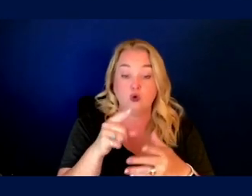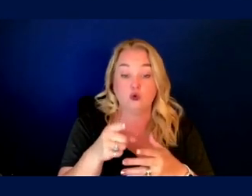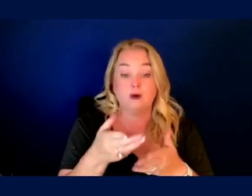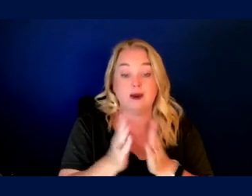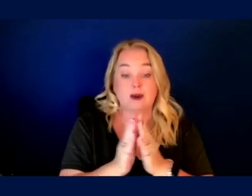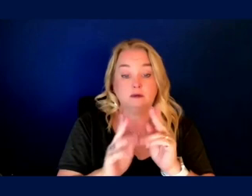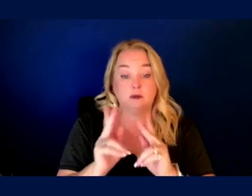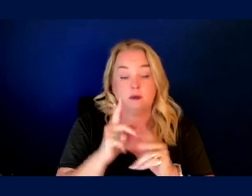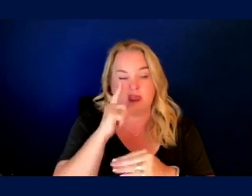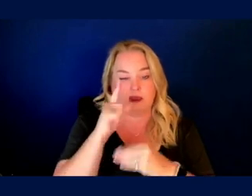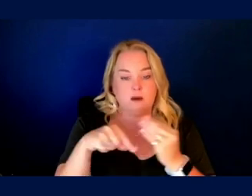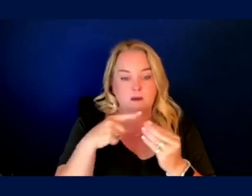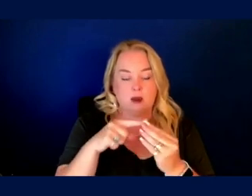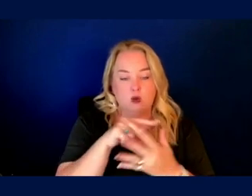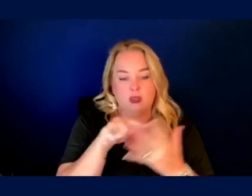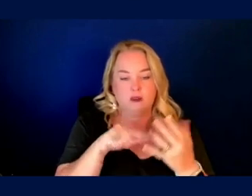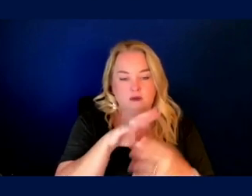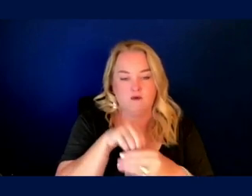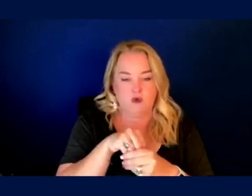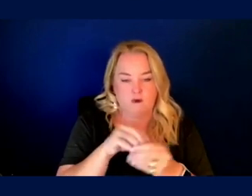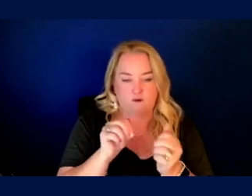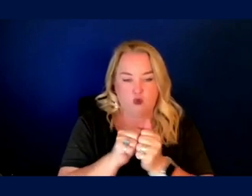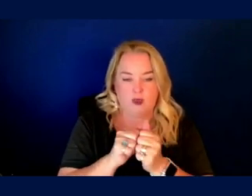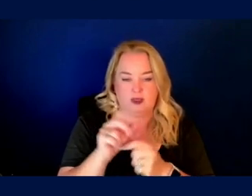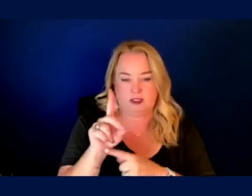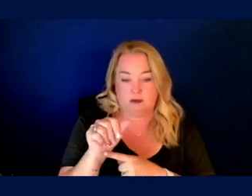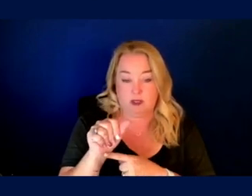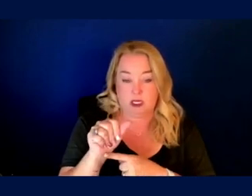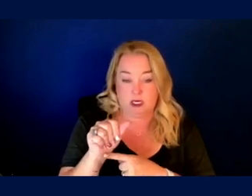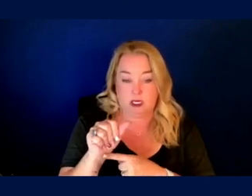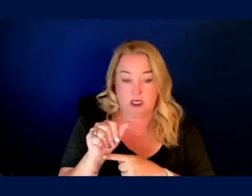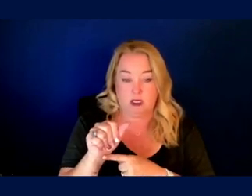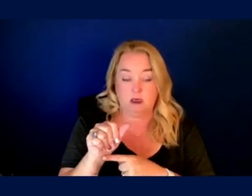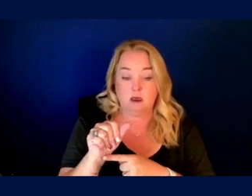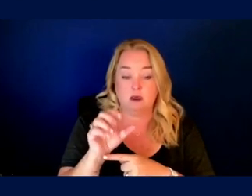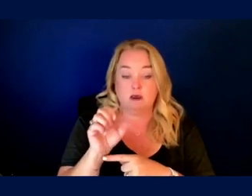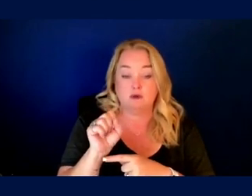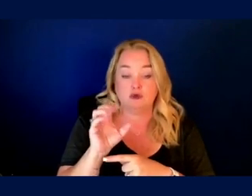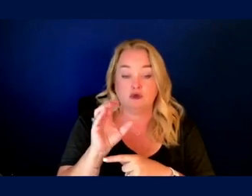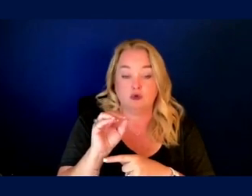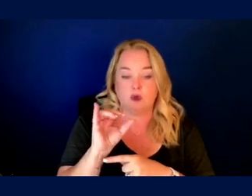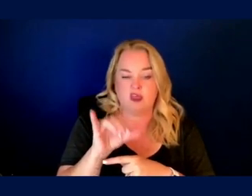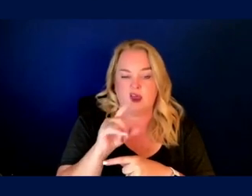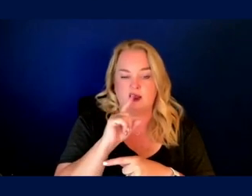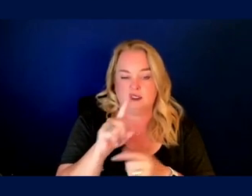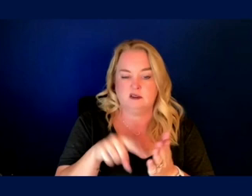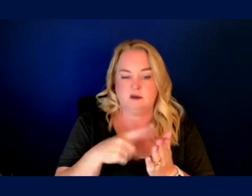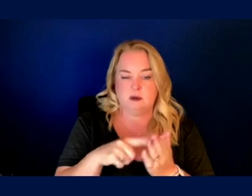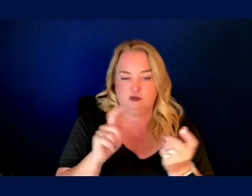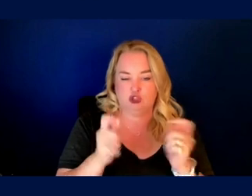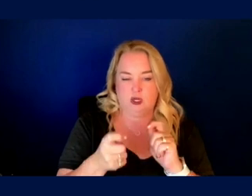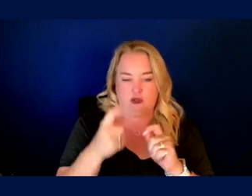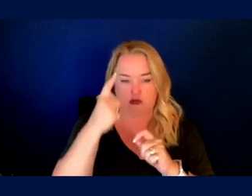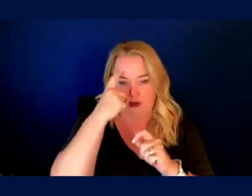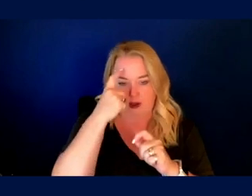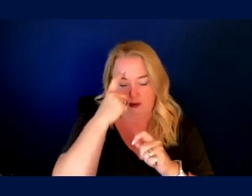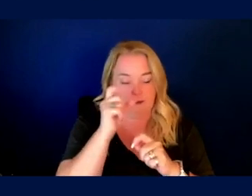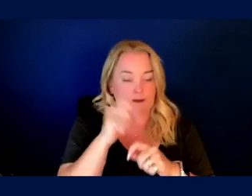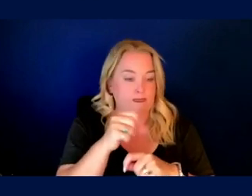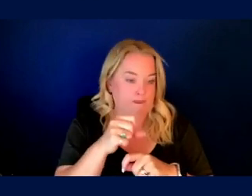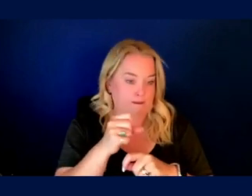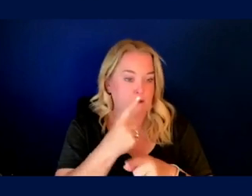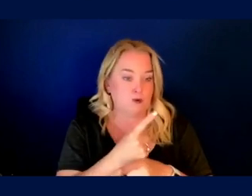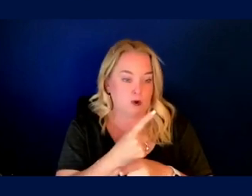people to think about the components of disability, then things often change kind of. Yeah, your